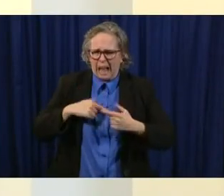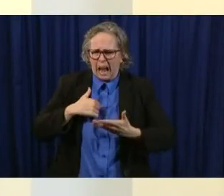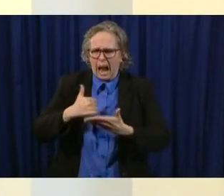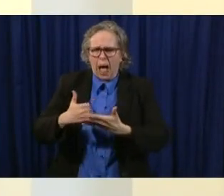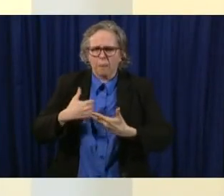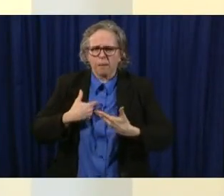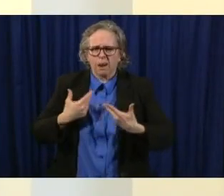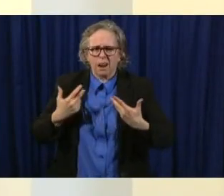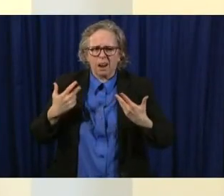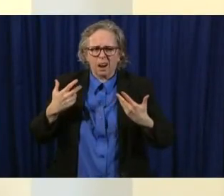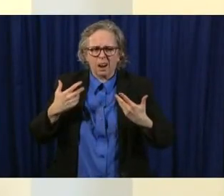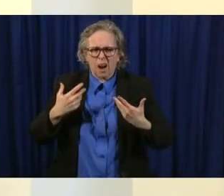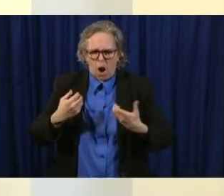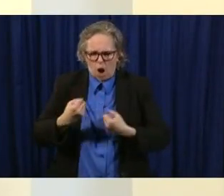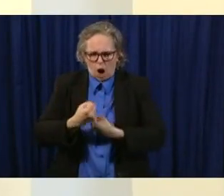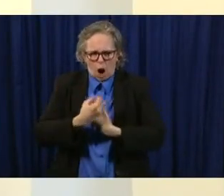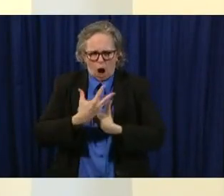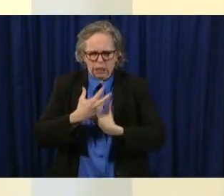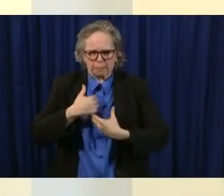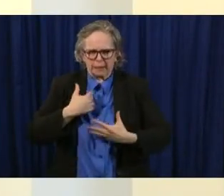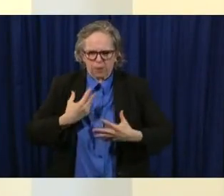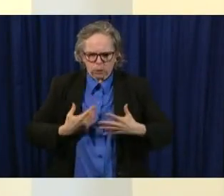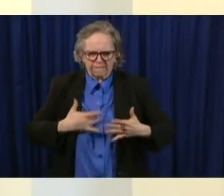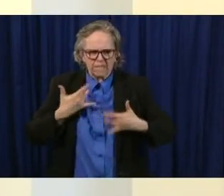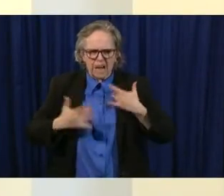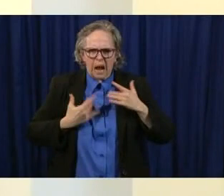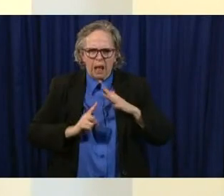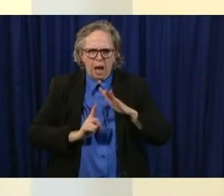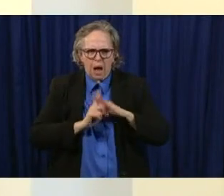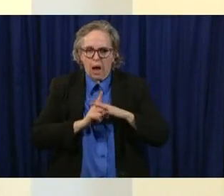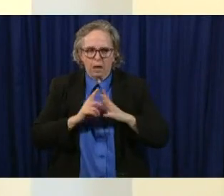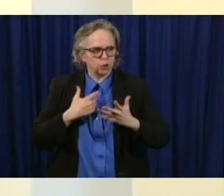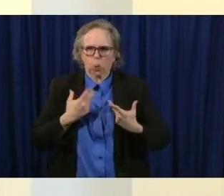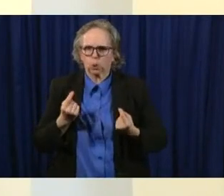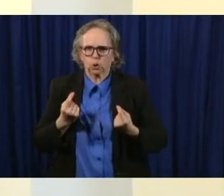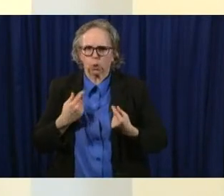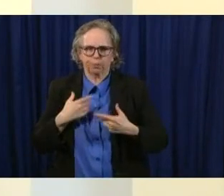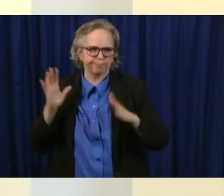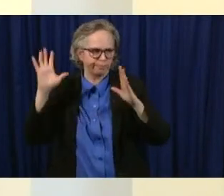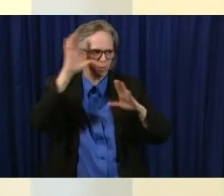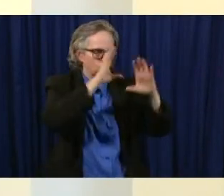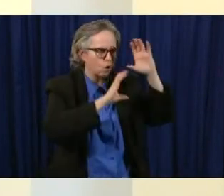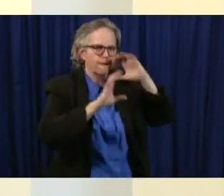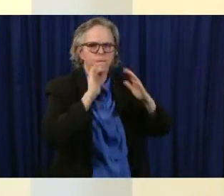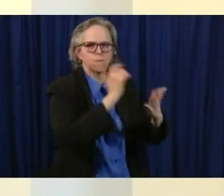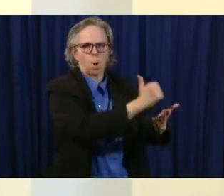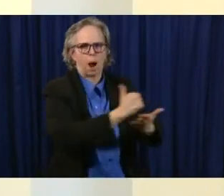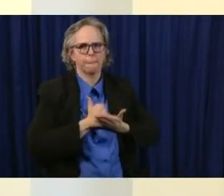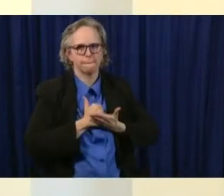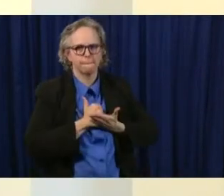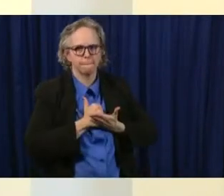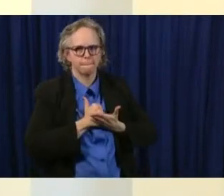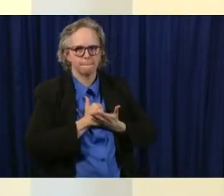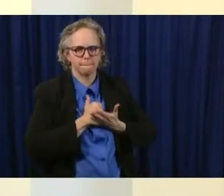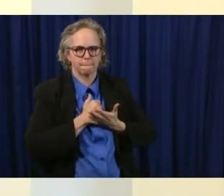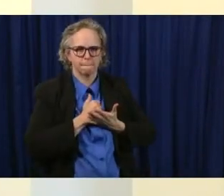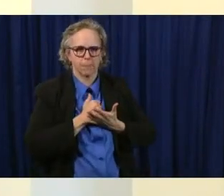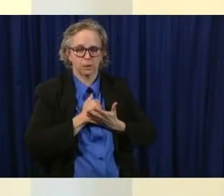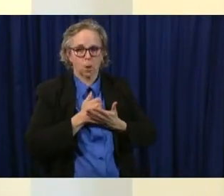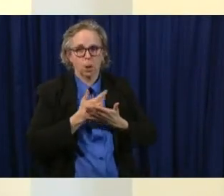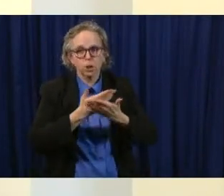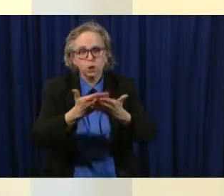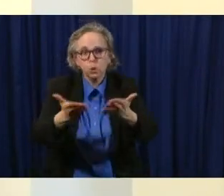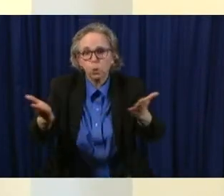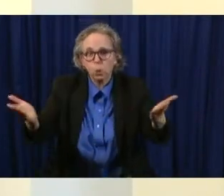for me and i sought help and i just really want to say to everyone out there please seek help if you're struggling at all don't